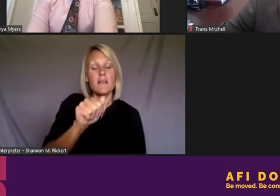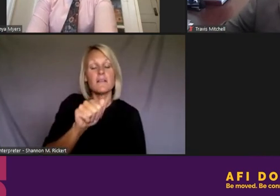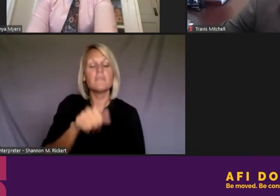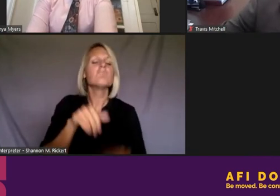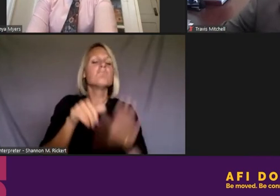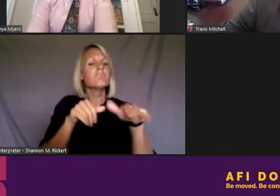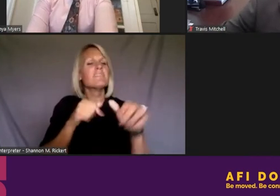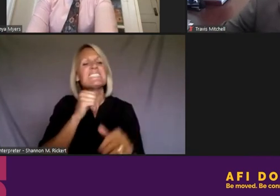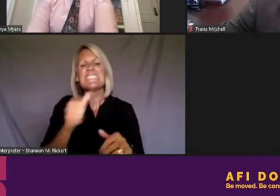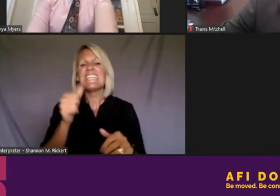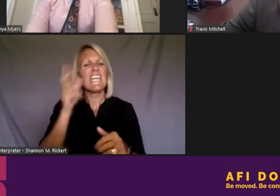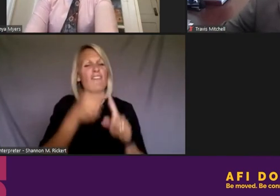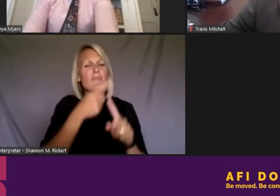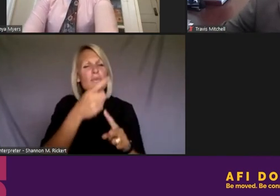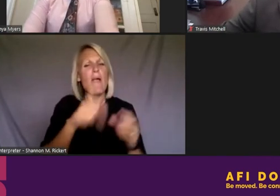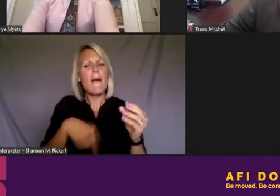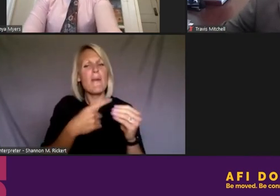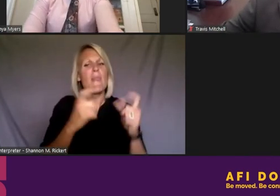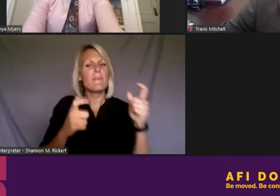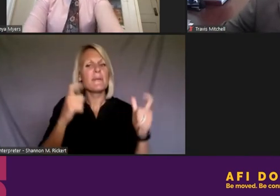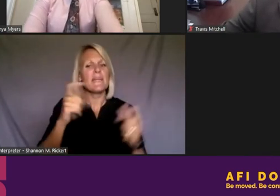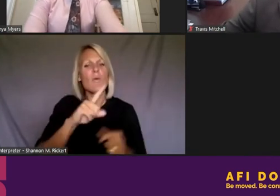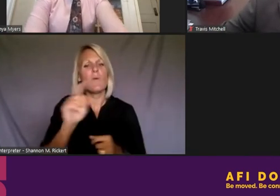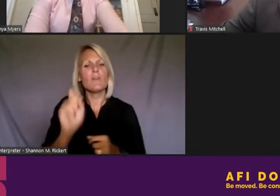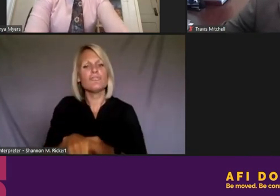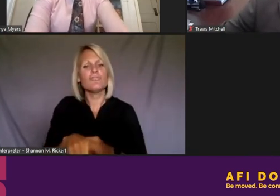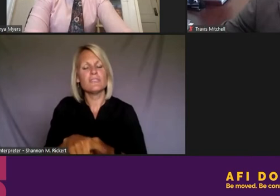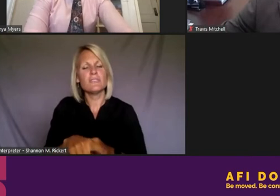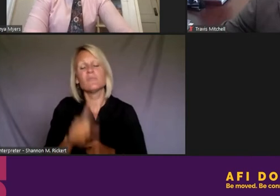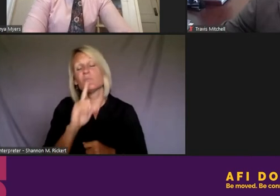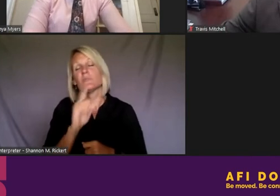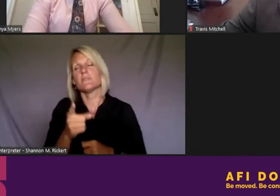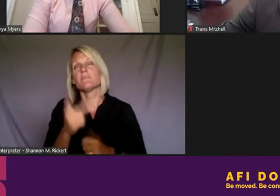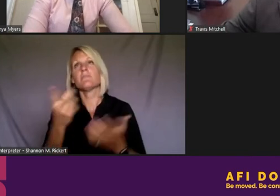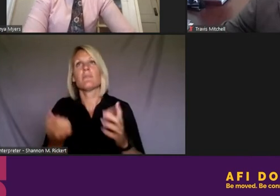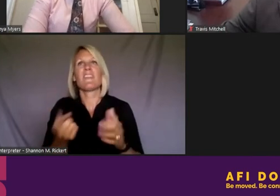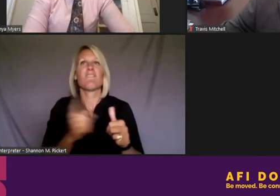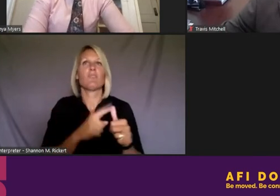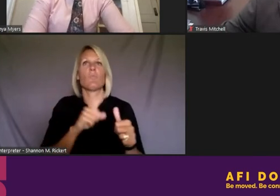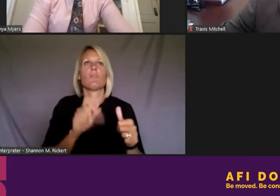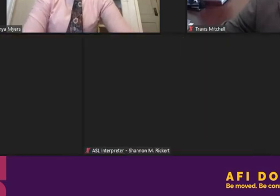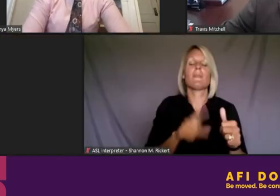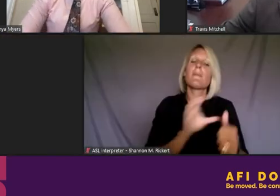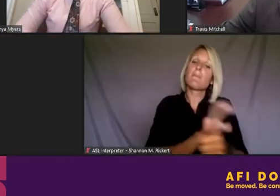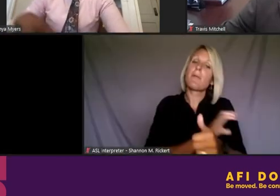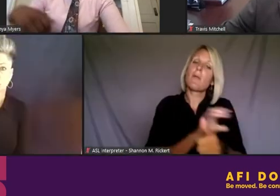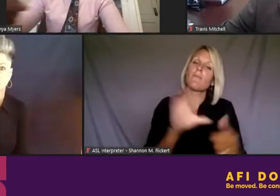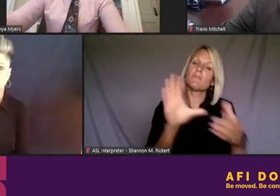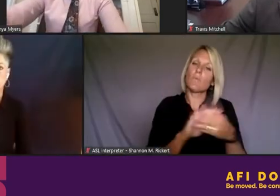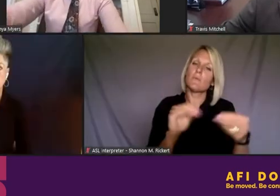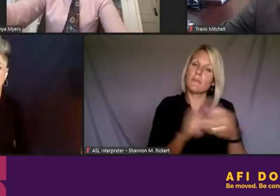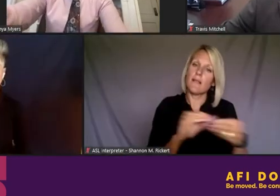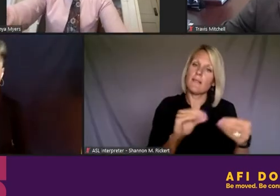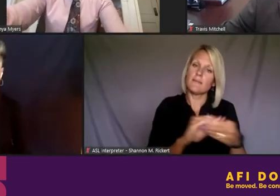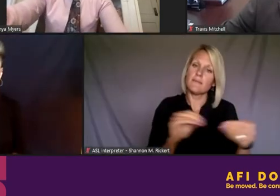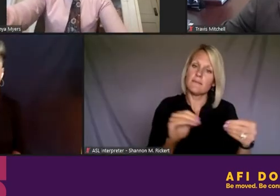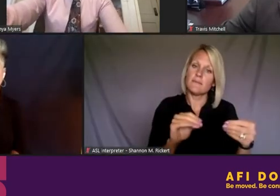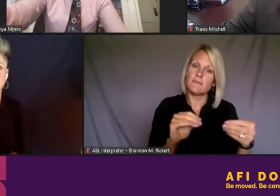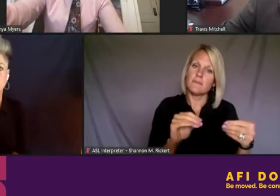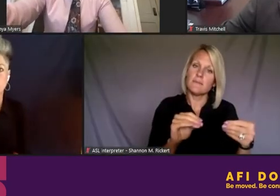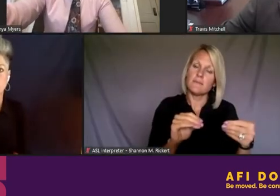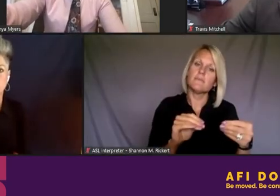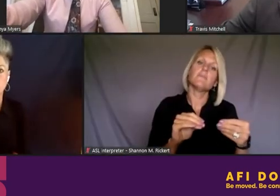on the big question of really going back to our original question today, the power of storytelling. Your story is making a difference.